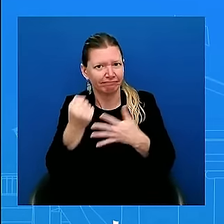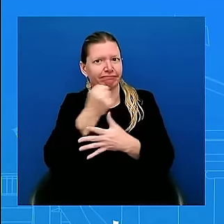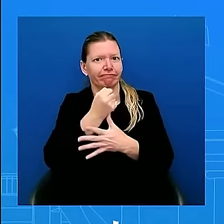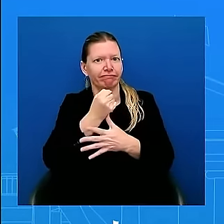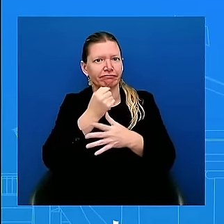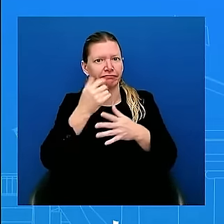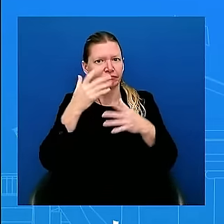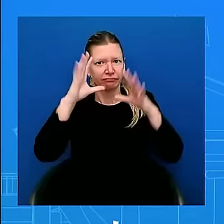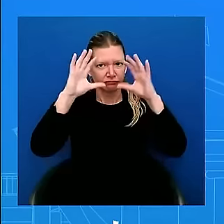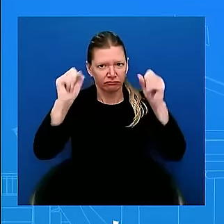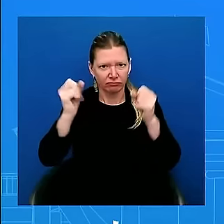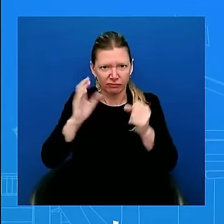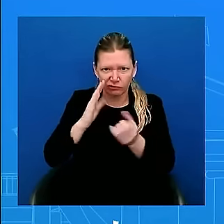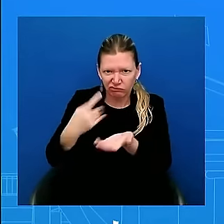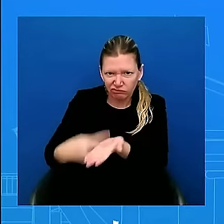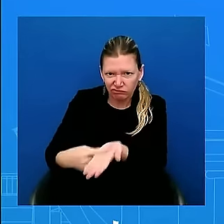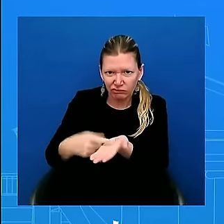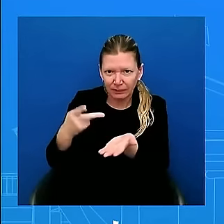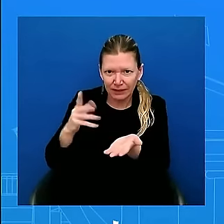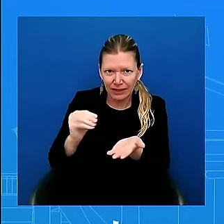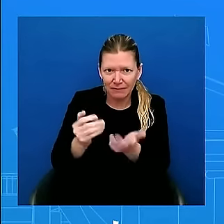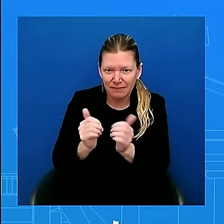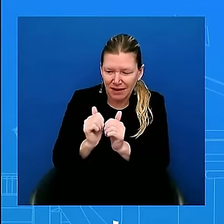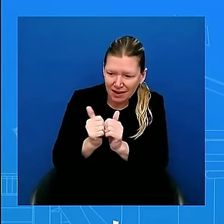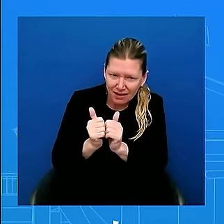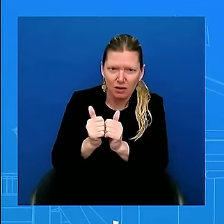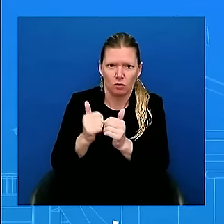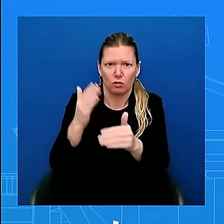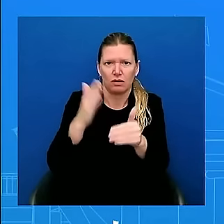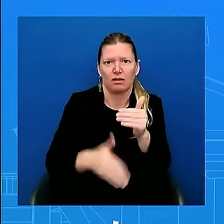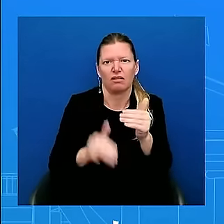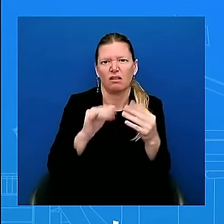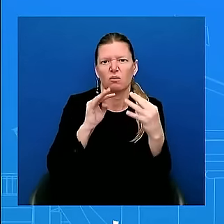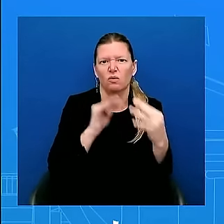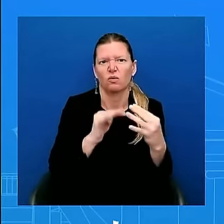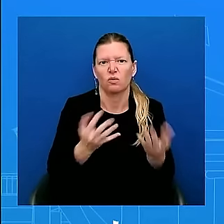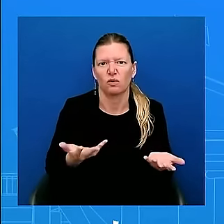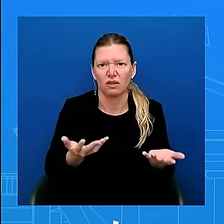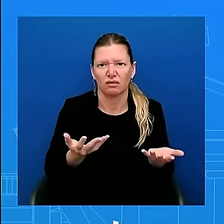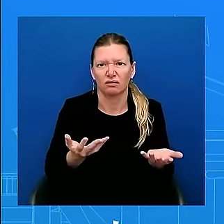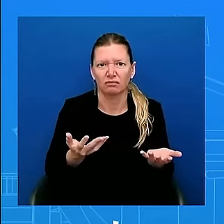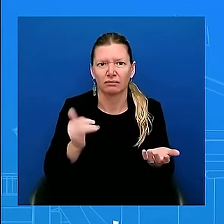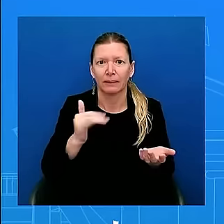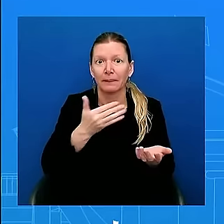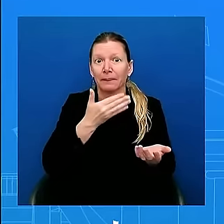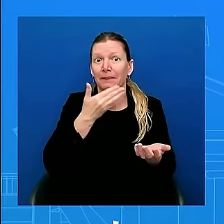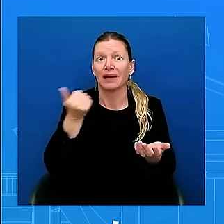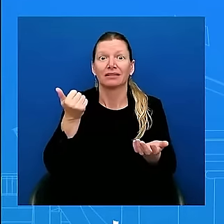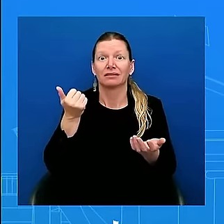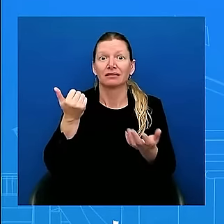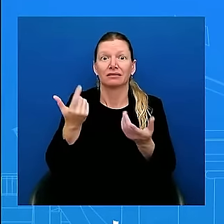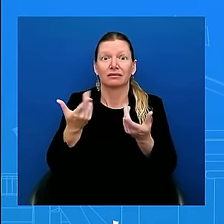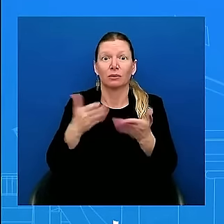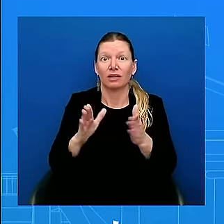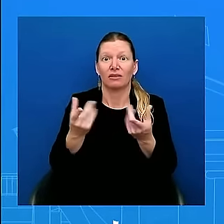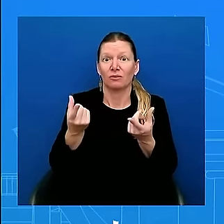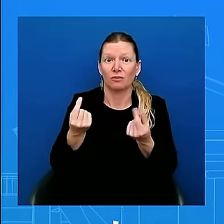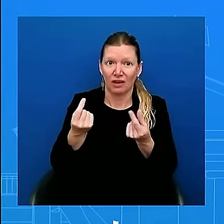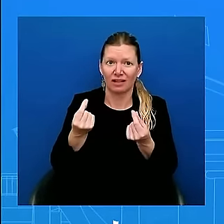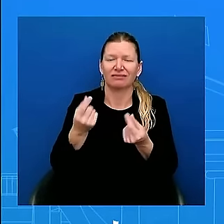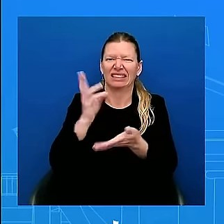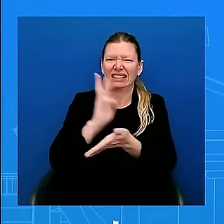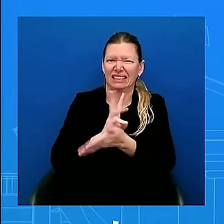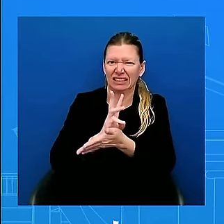the best way, in his view, is to get this deal in place. Get a six-week ceasefire. Get phase one going so you